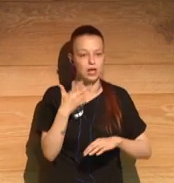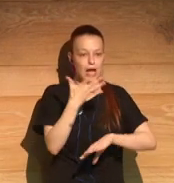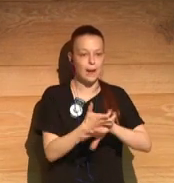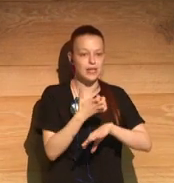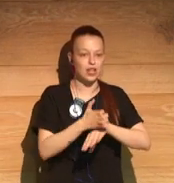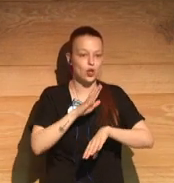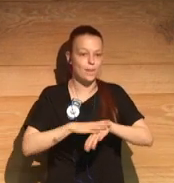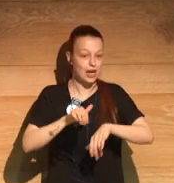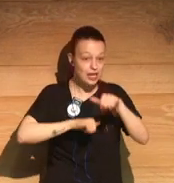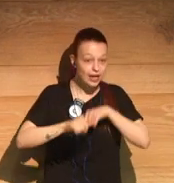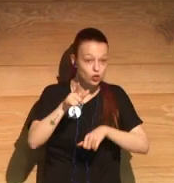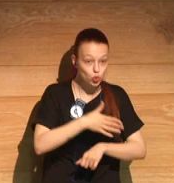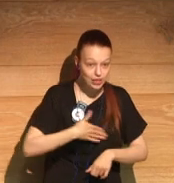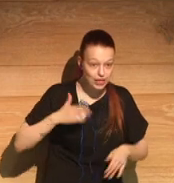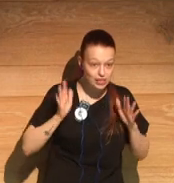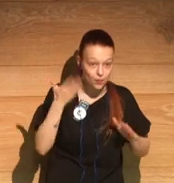in your youth?